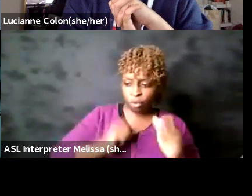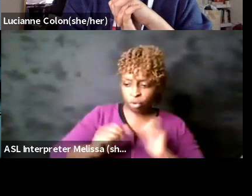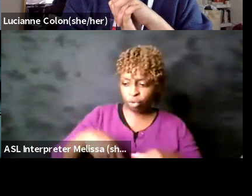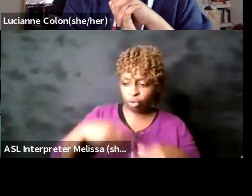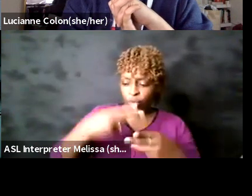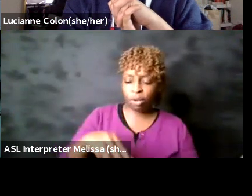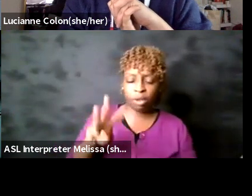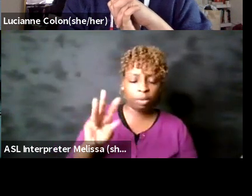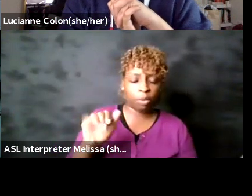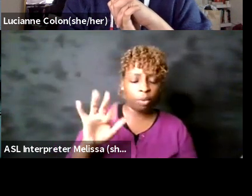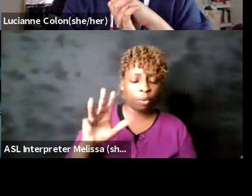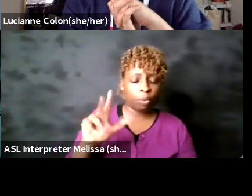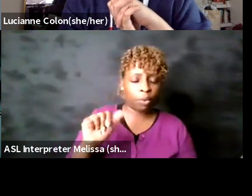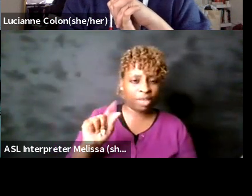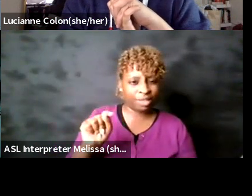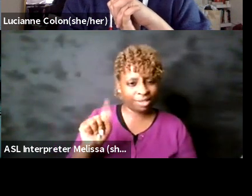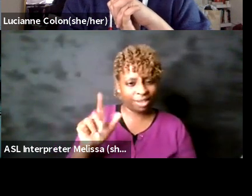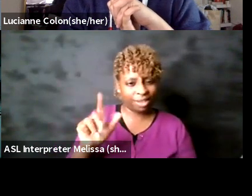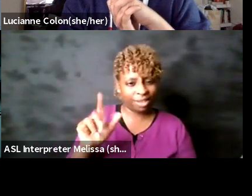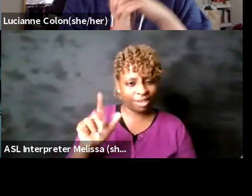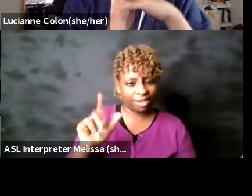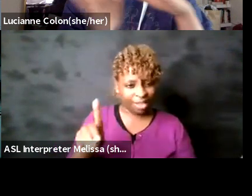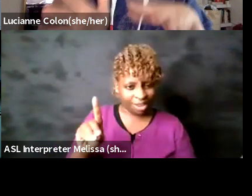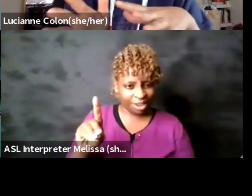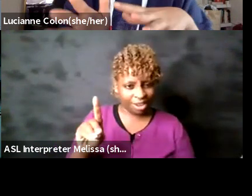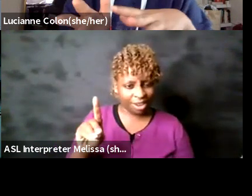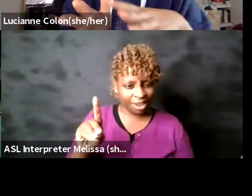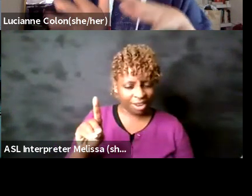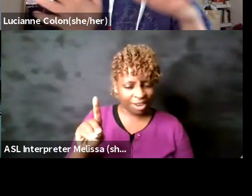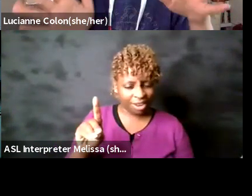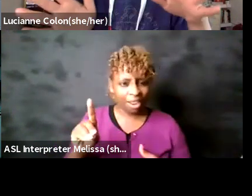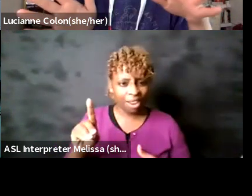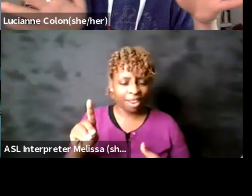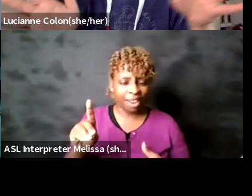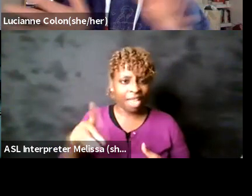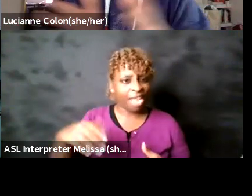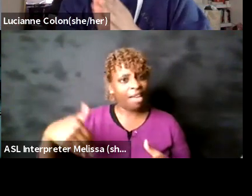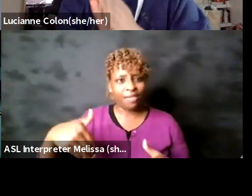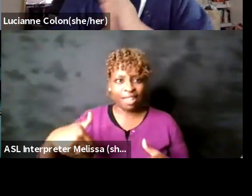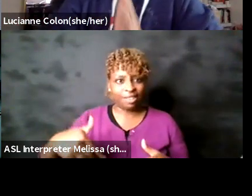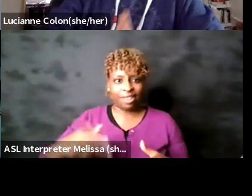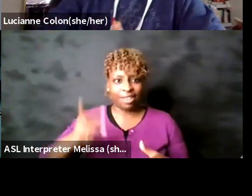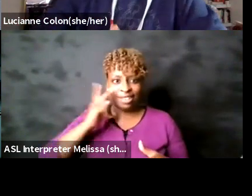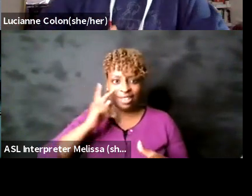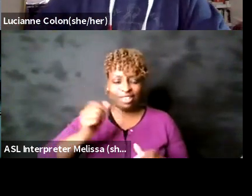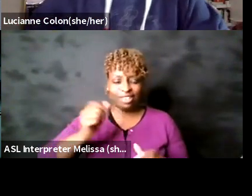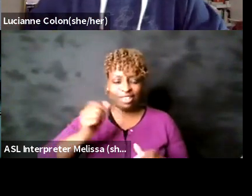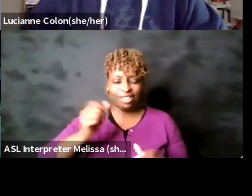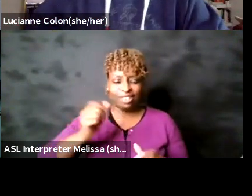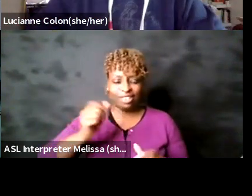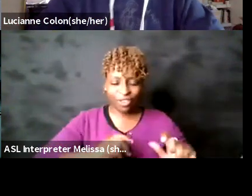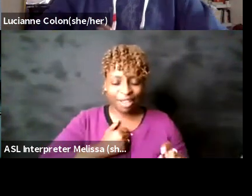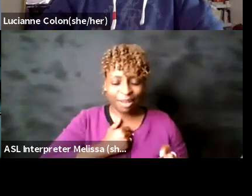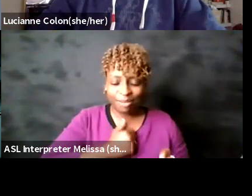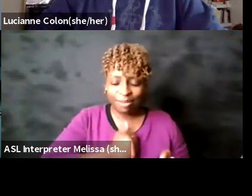begin the begin i haven't been there for this show so i apologize for my my